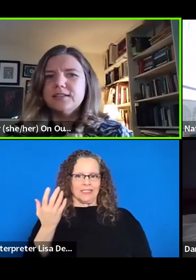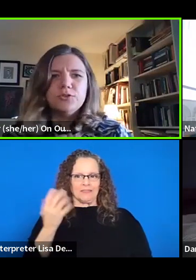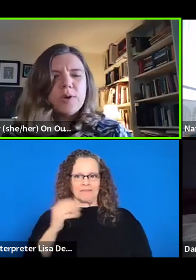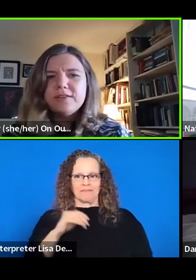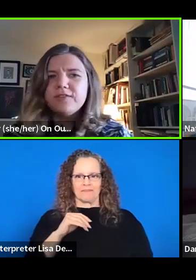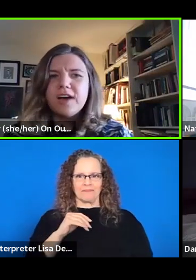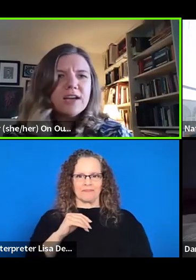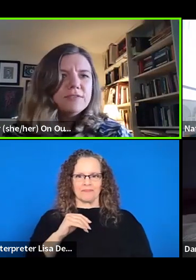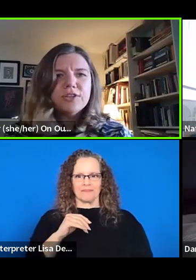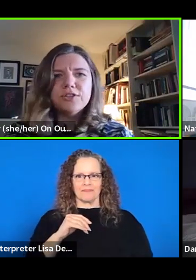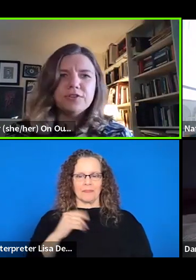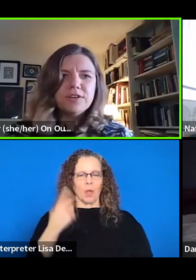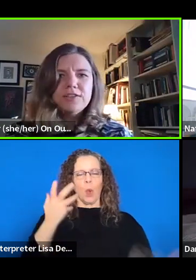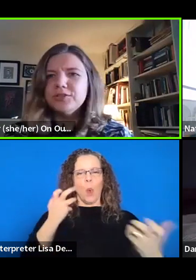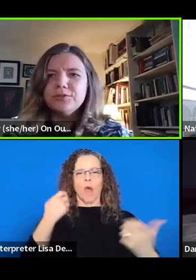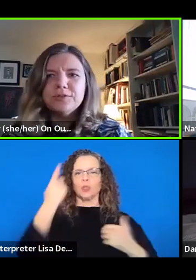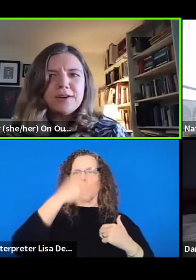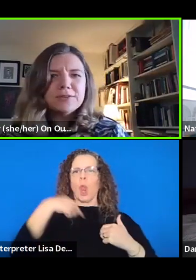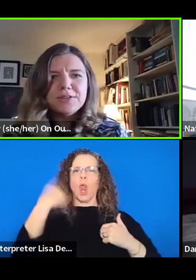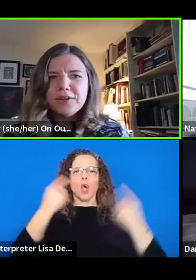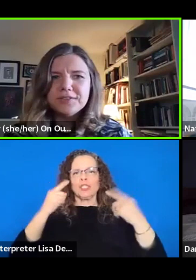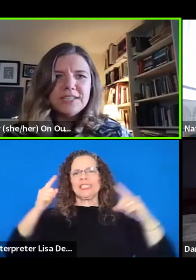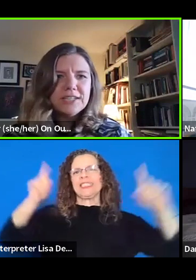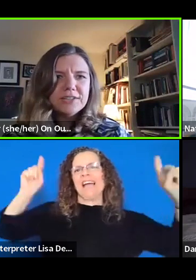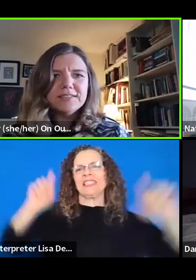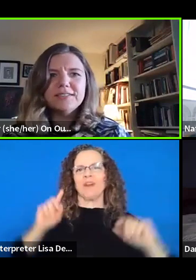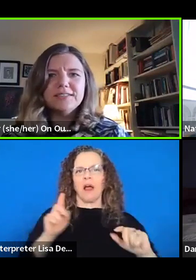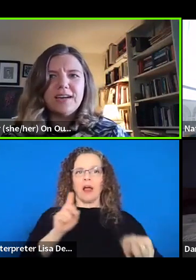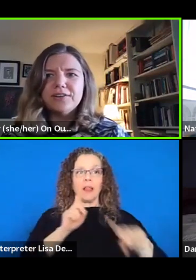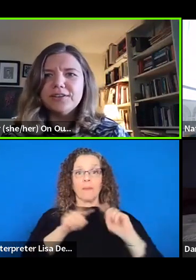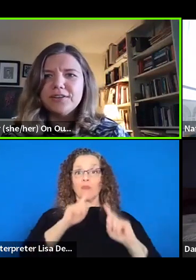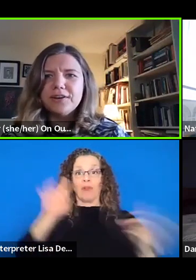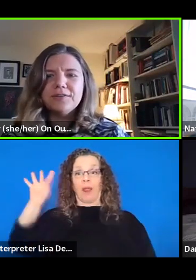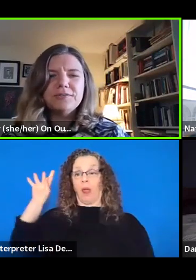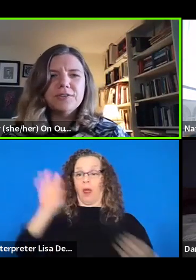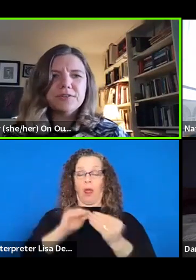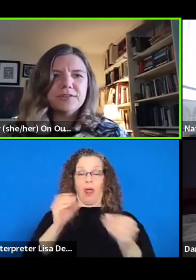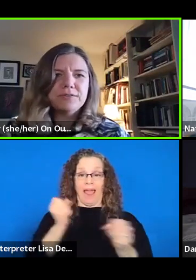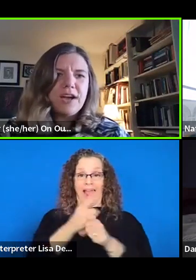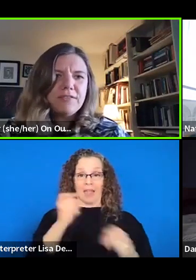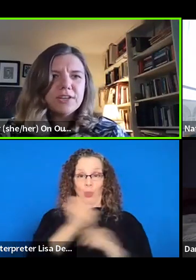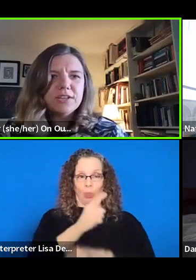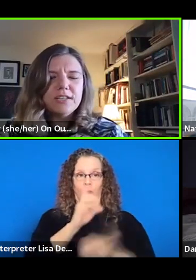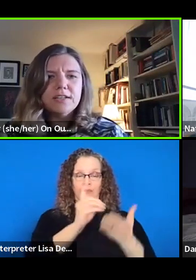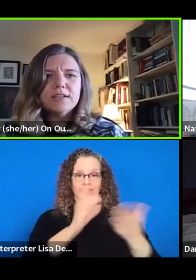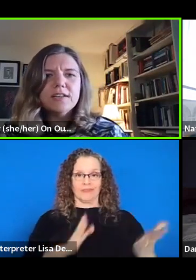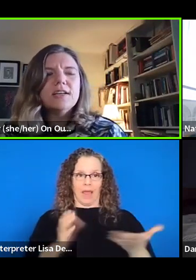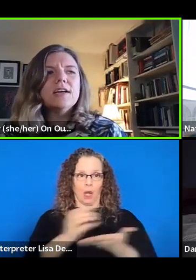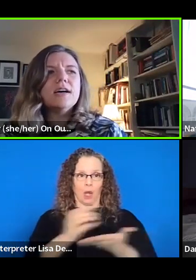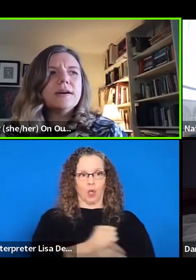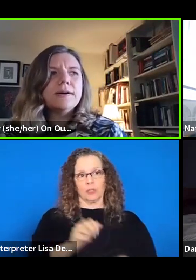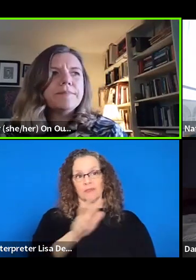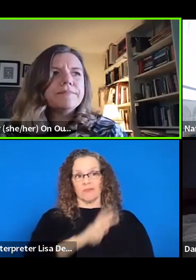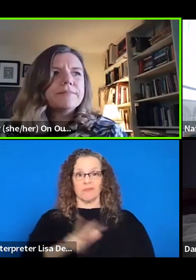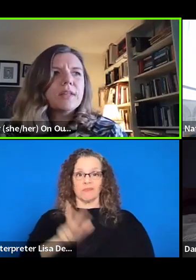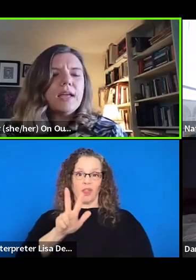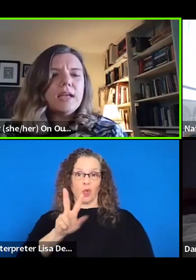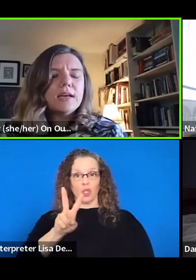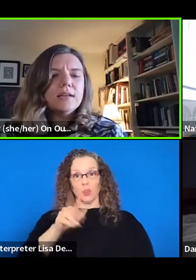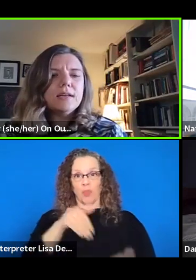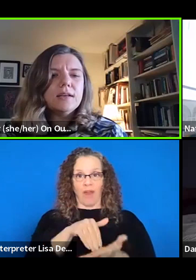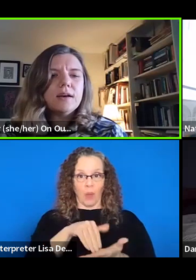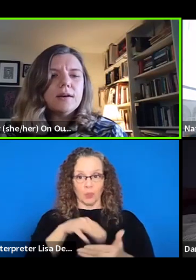25 to $32,000 a year as a designer, you know, if you're, if you're having a good year. Um,